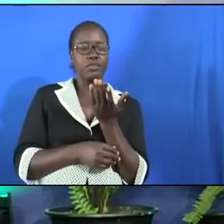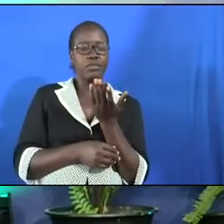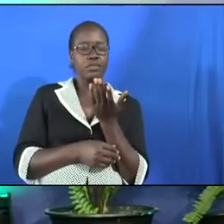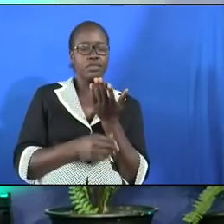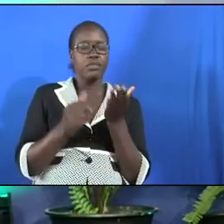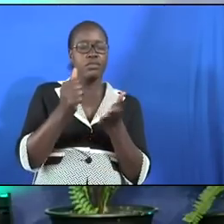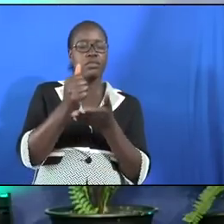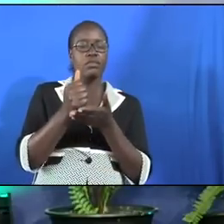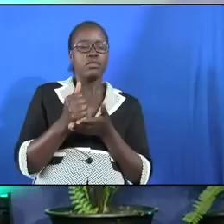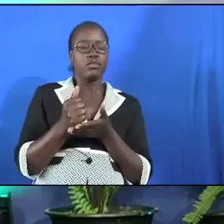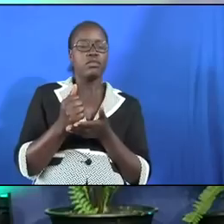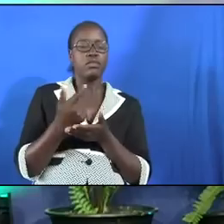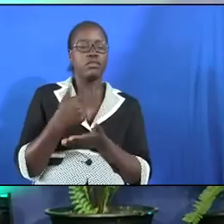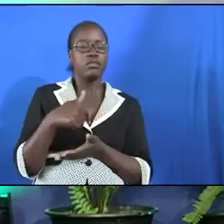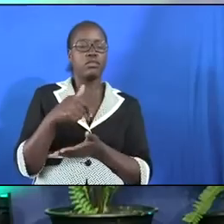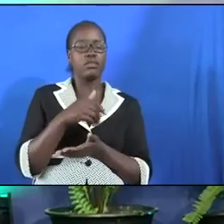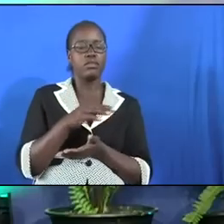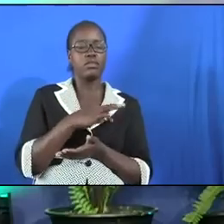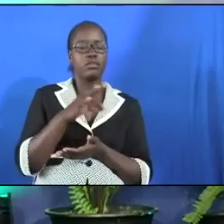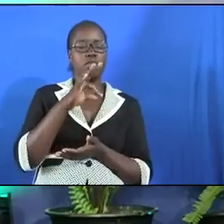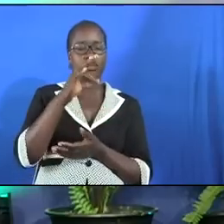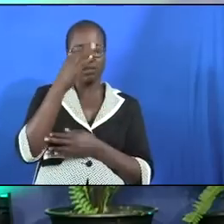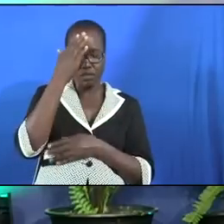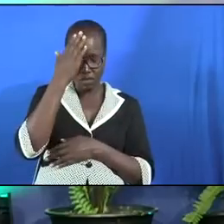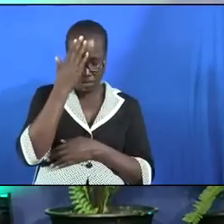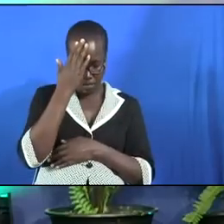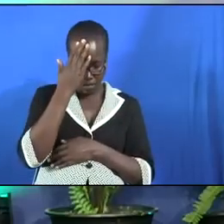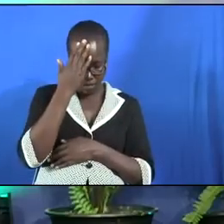help us with the spirit of humility